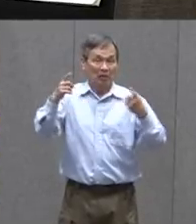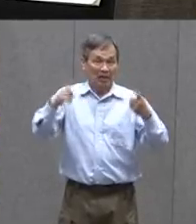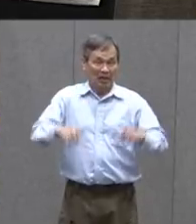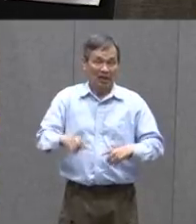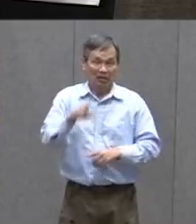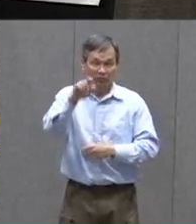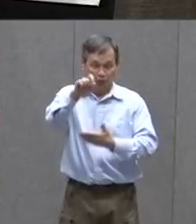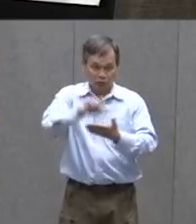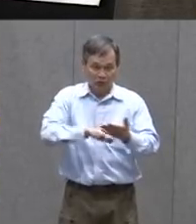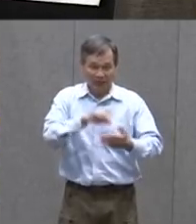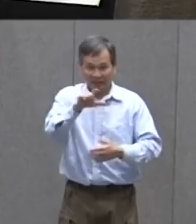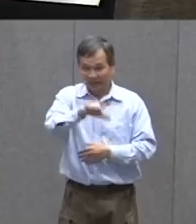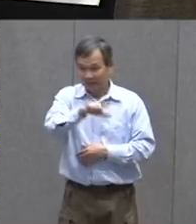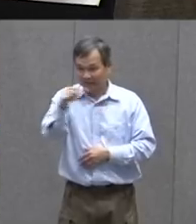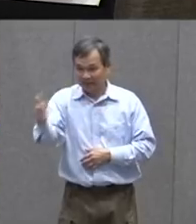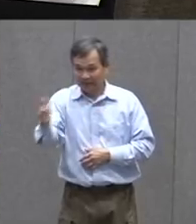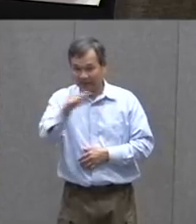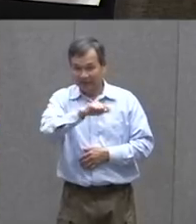Dialogue